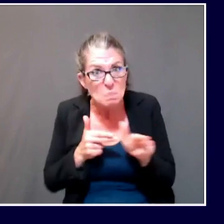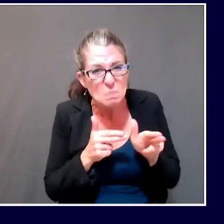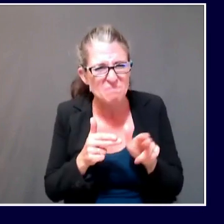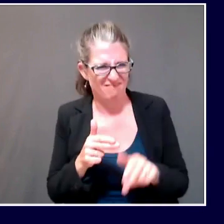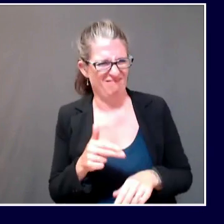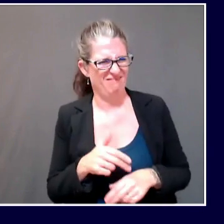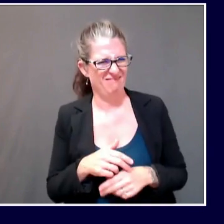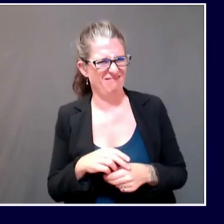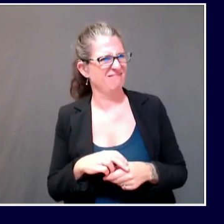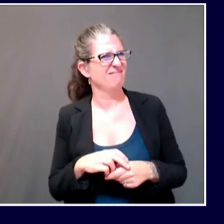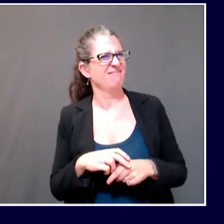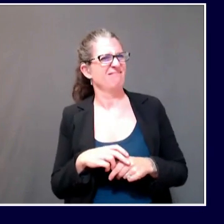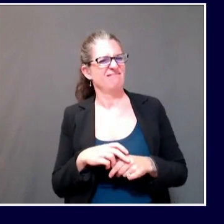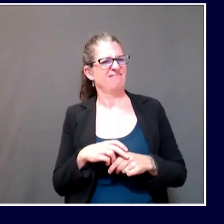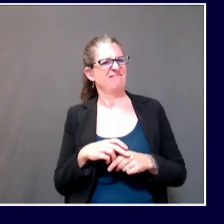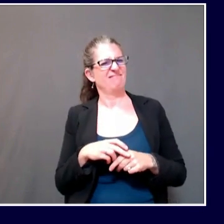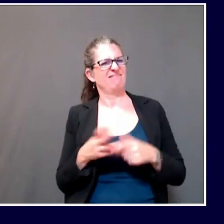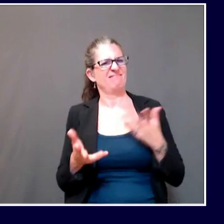Got it.